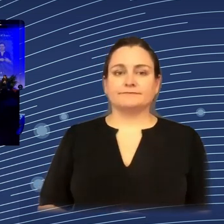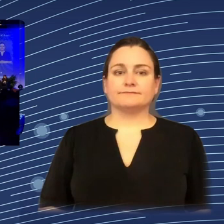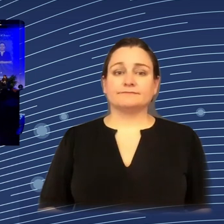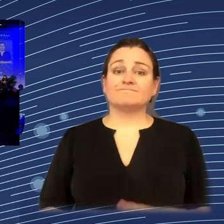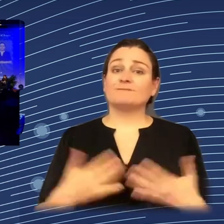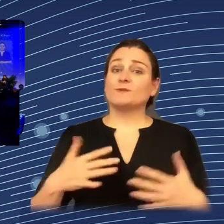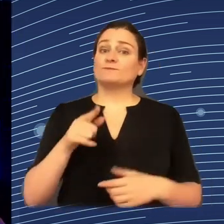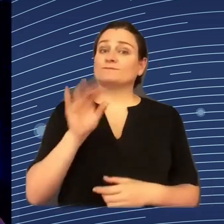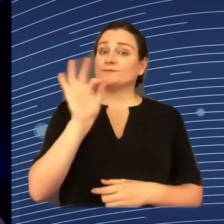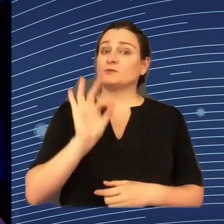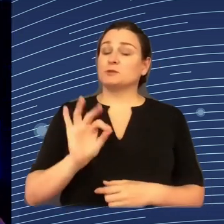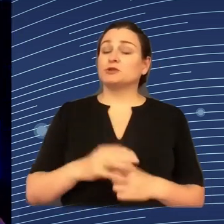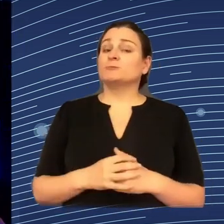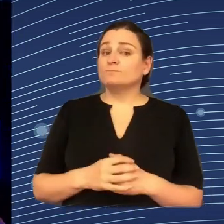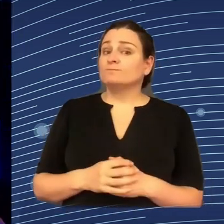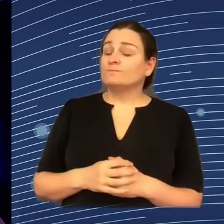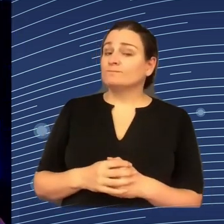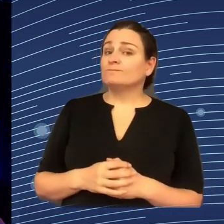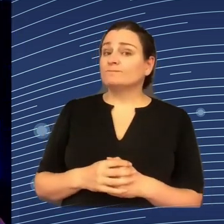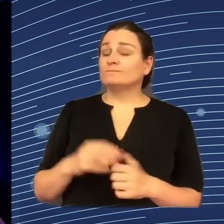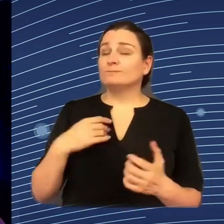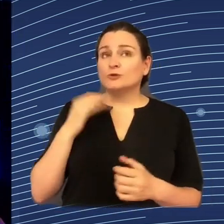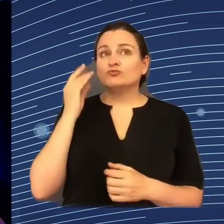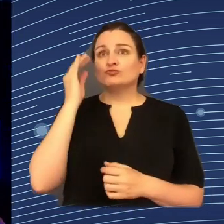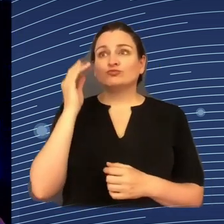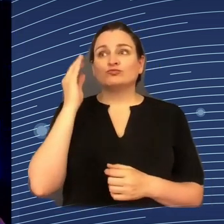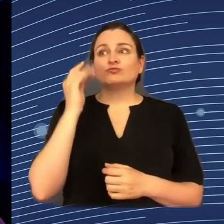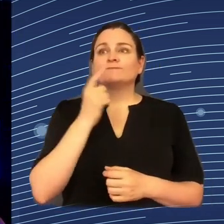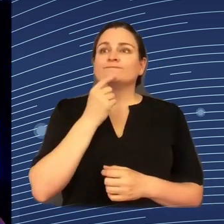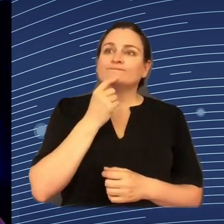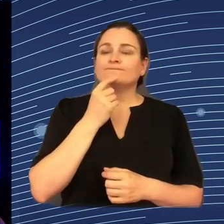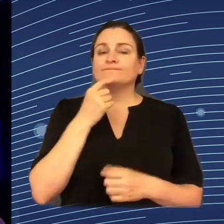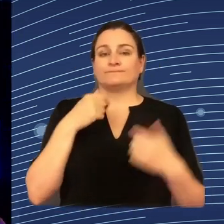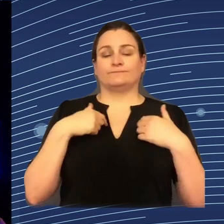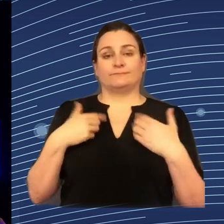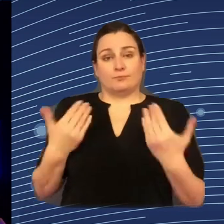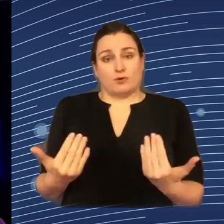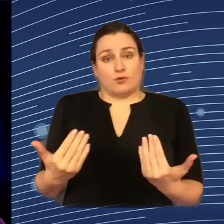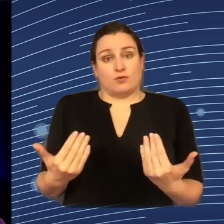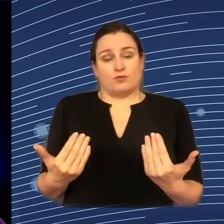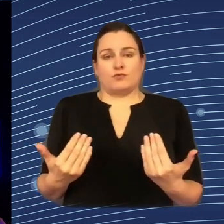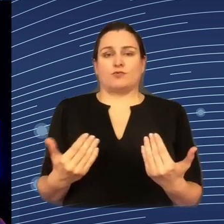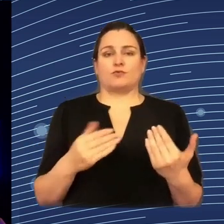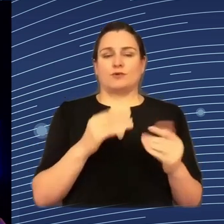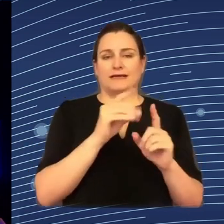question. And I'll try to answer based on what we do already with our agreement on digitalization. There is a key